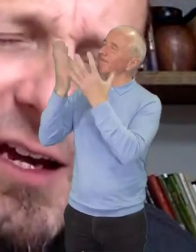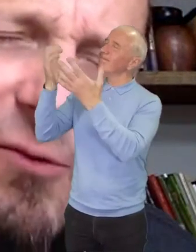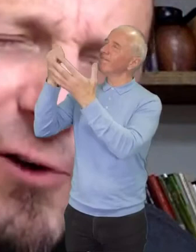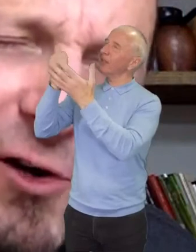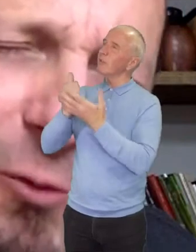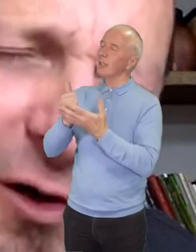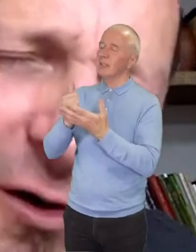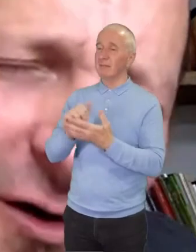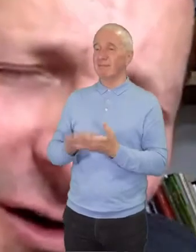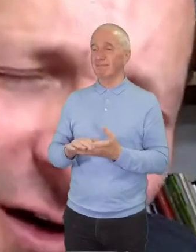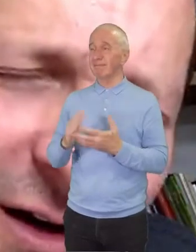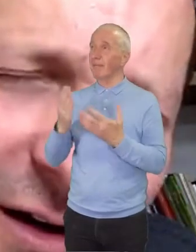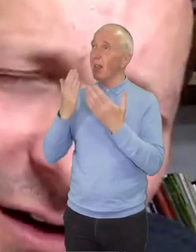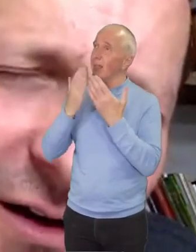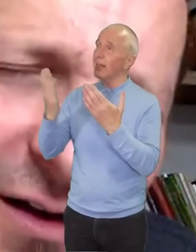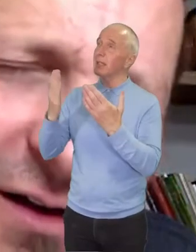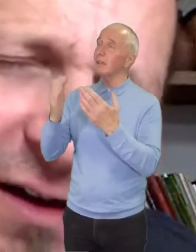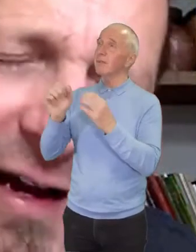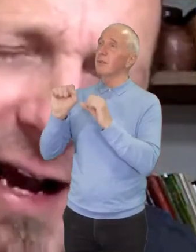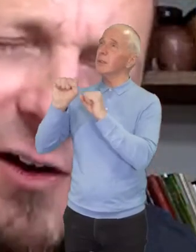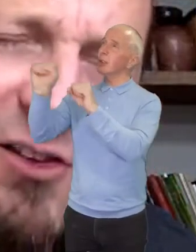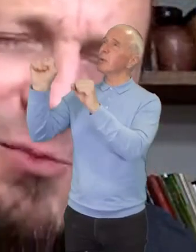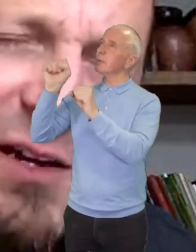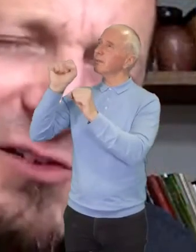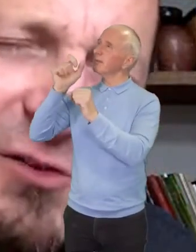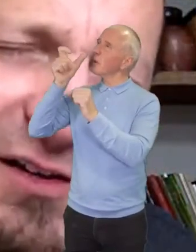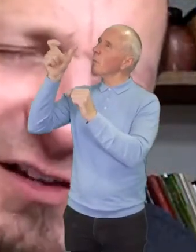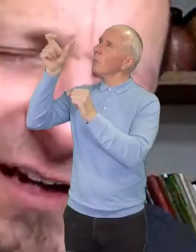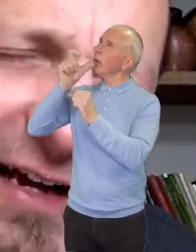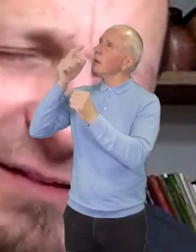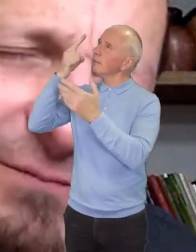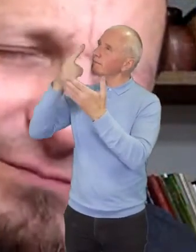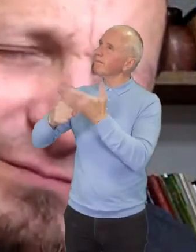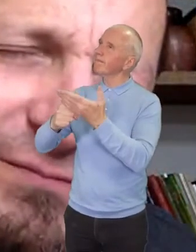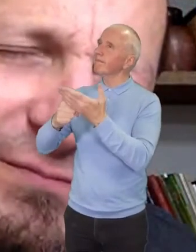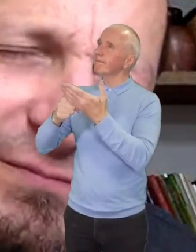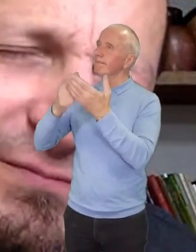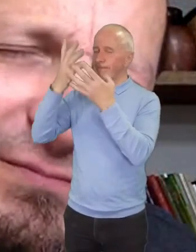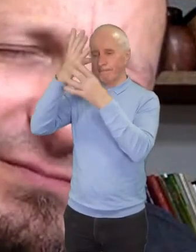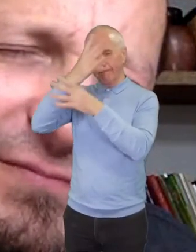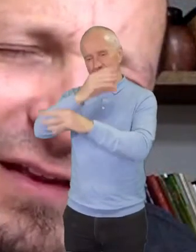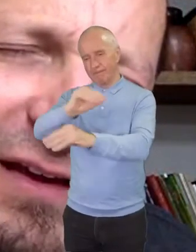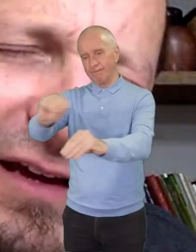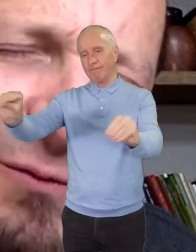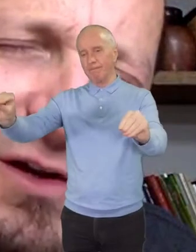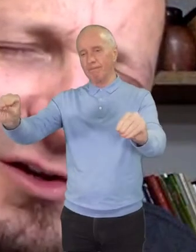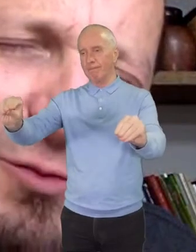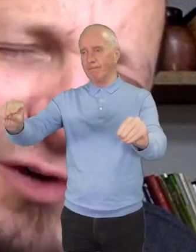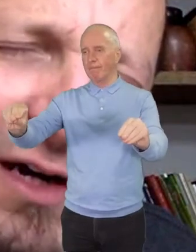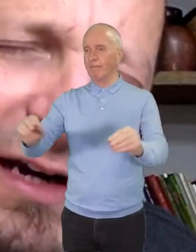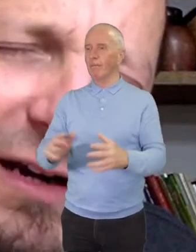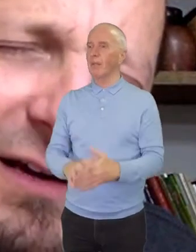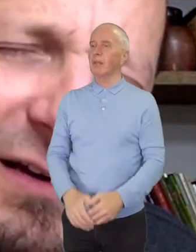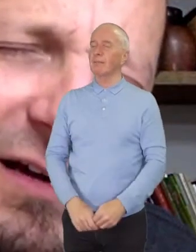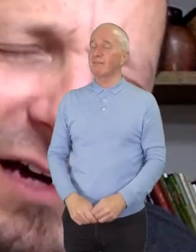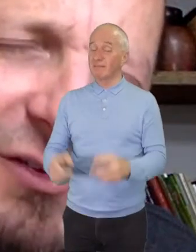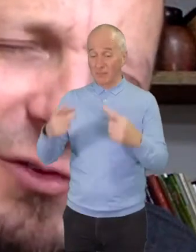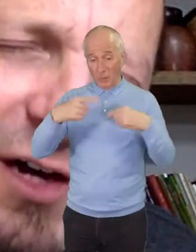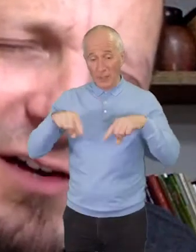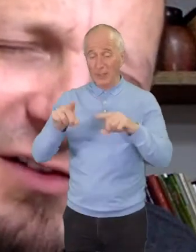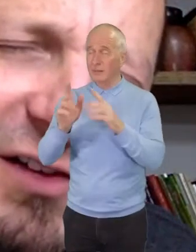Thank you for your word and how it speaks to us today. And we do pray